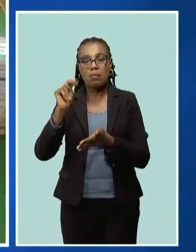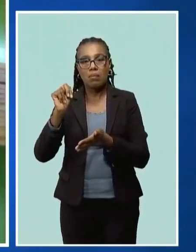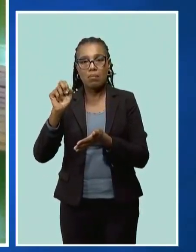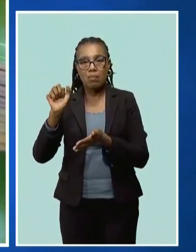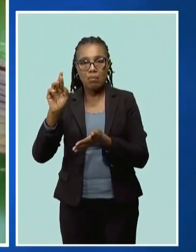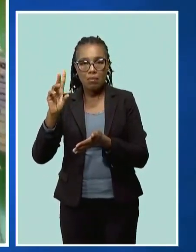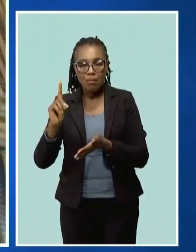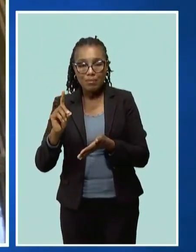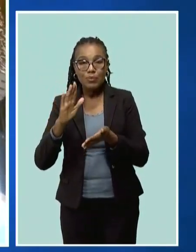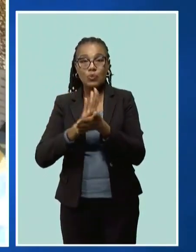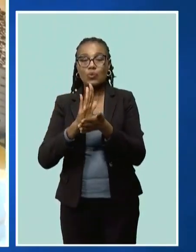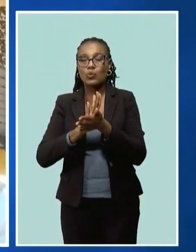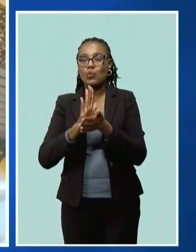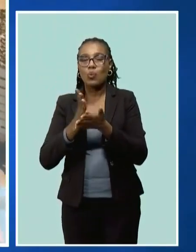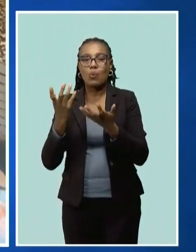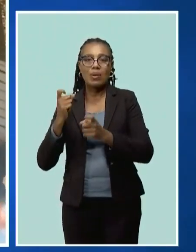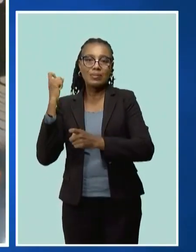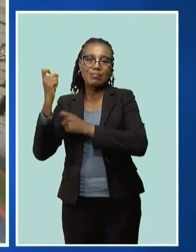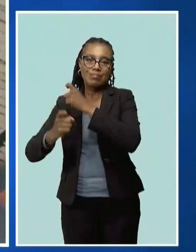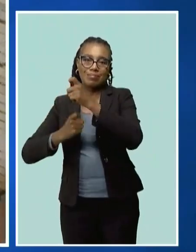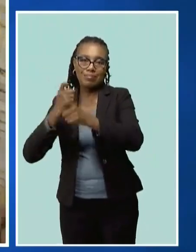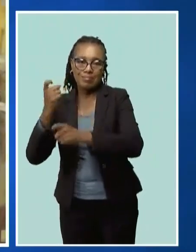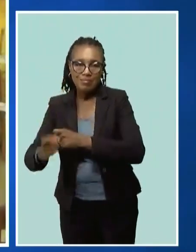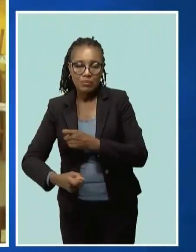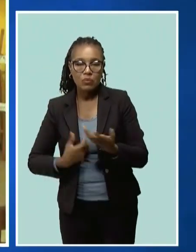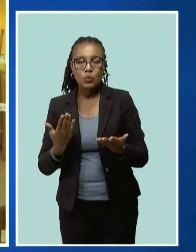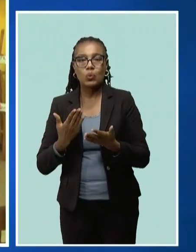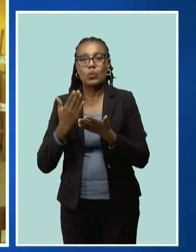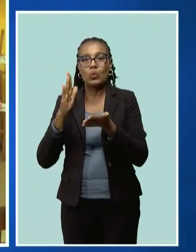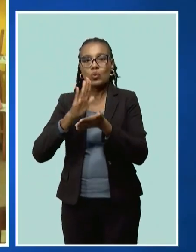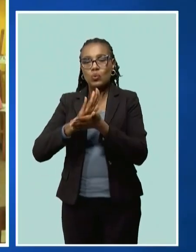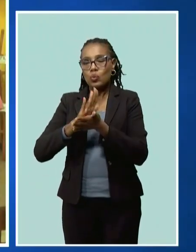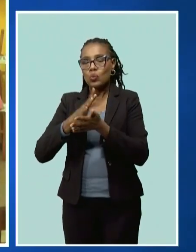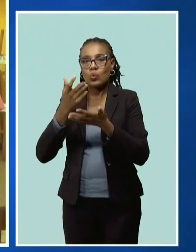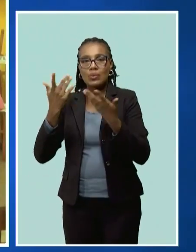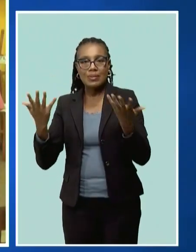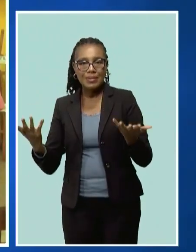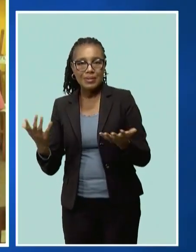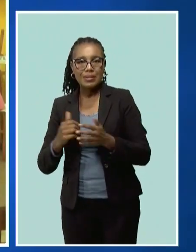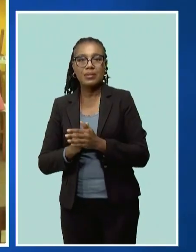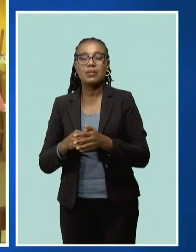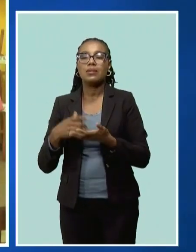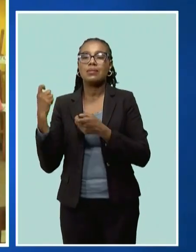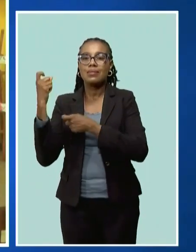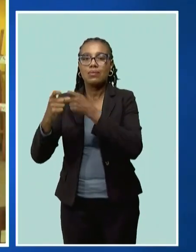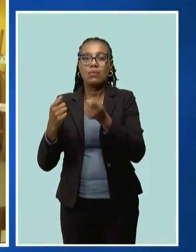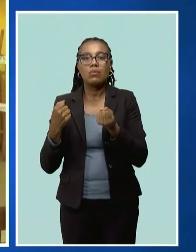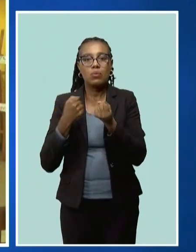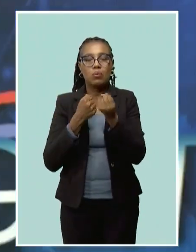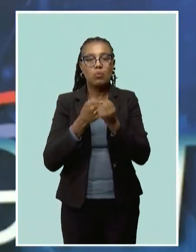So we will be donating a whole lot of school supplies to that school to help those that are less fortunate.